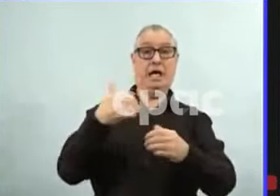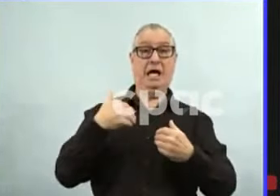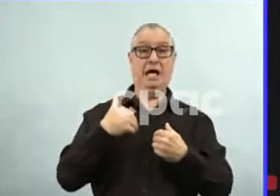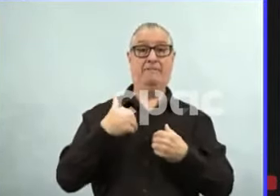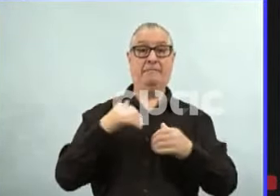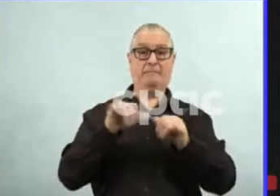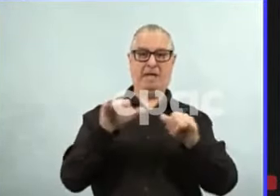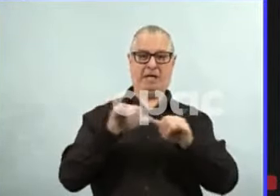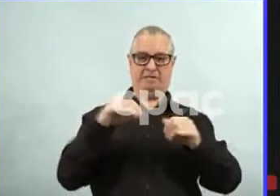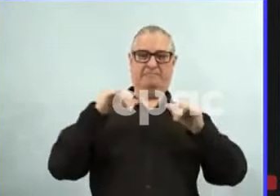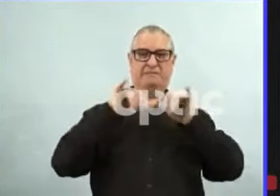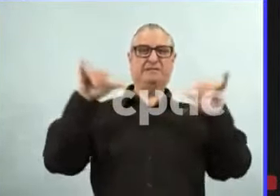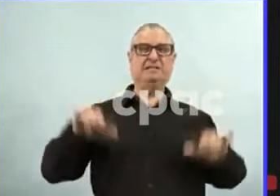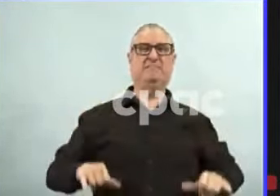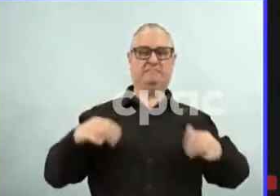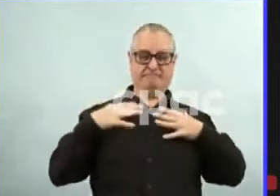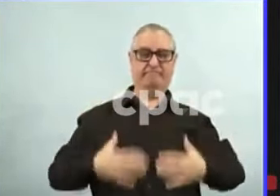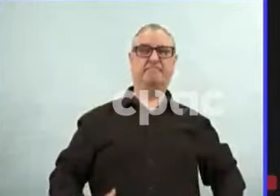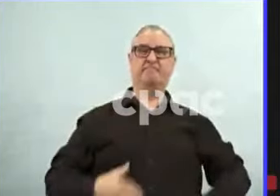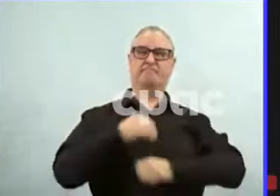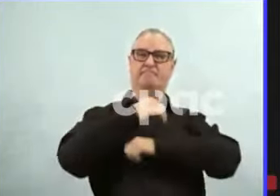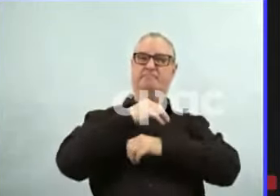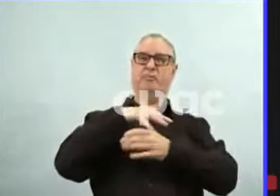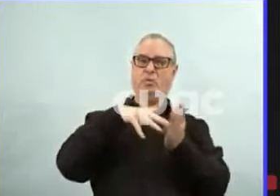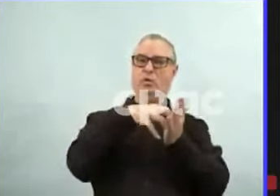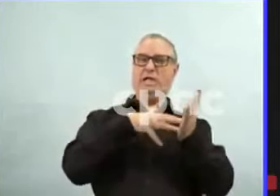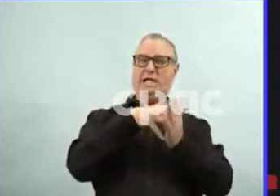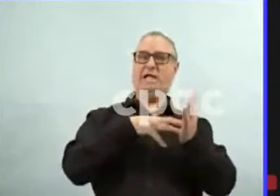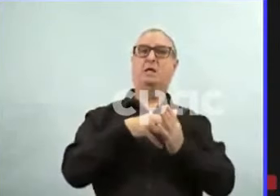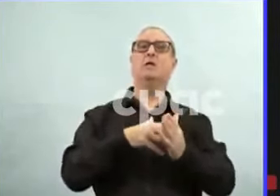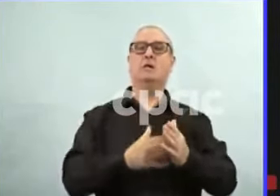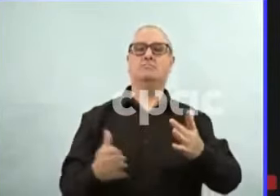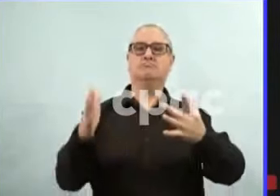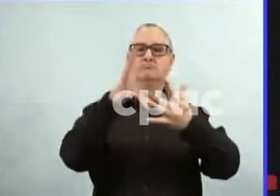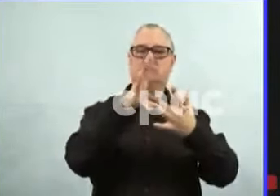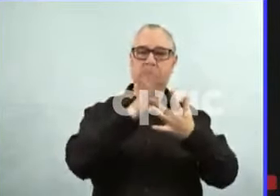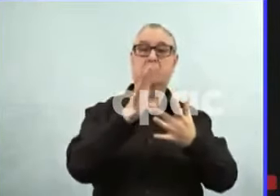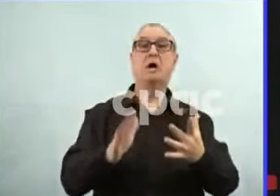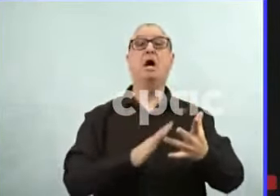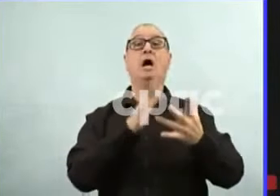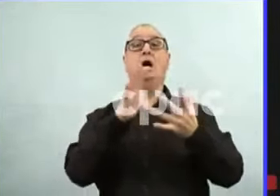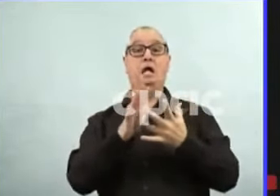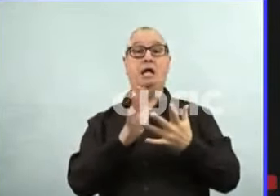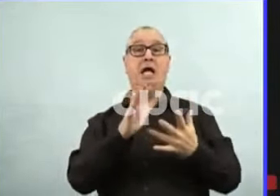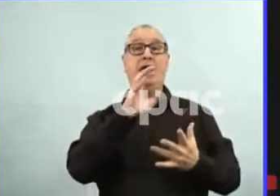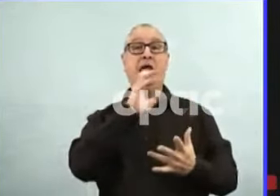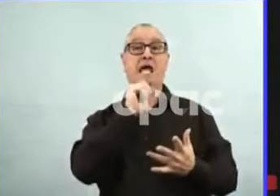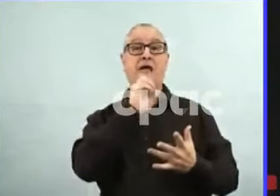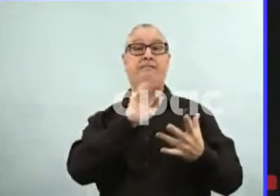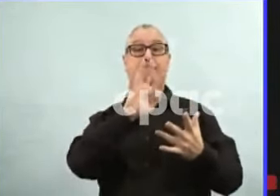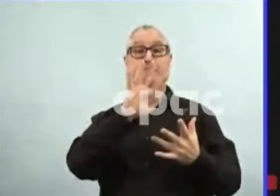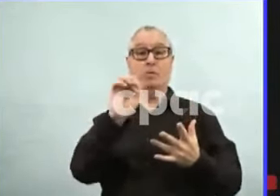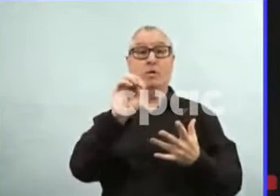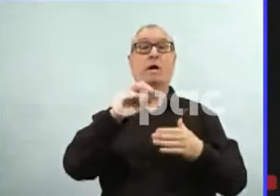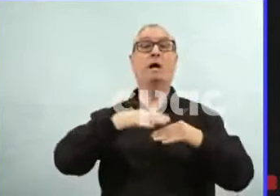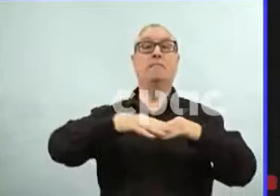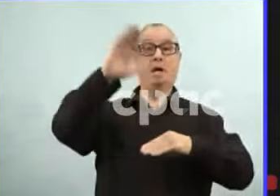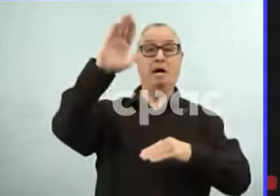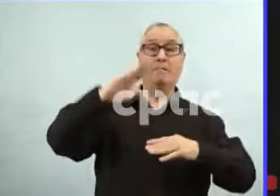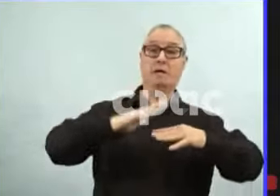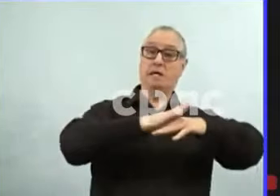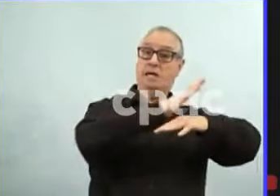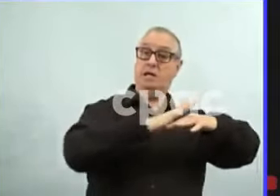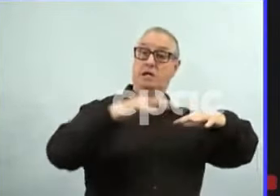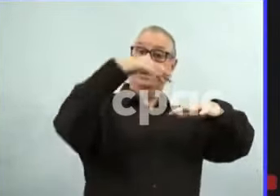Group two, you are 18 to 40 years of age and have no history of